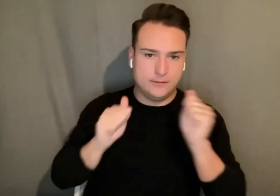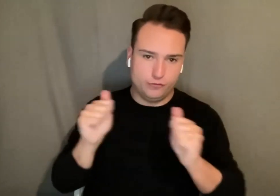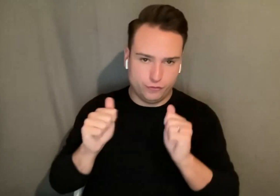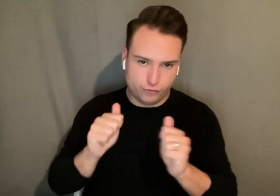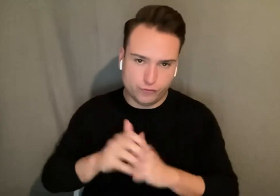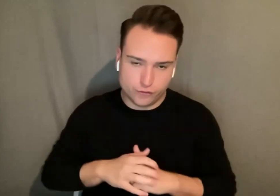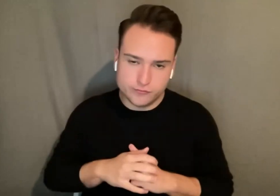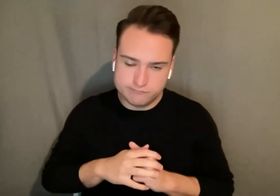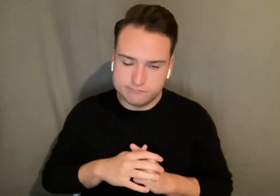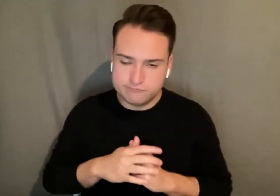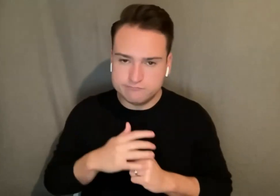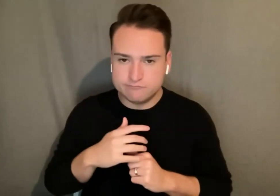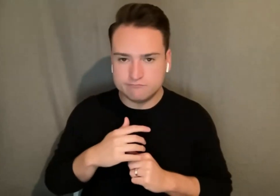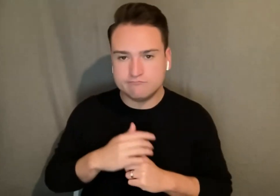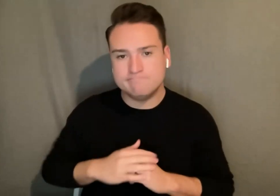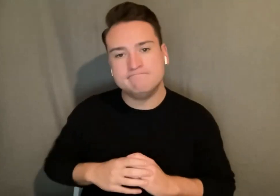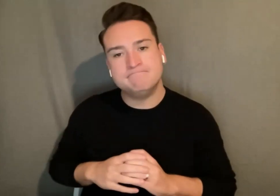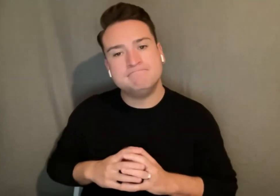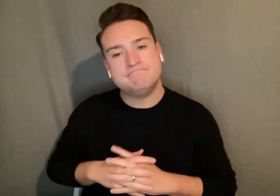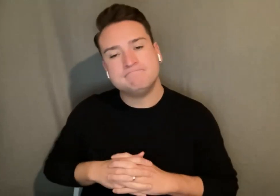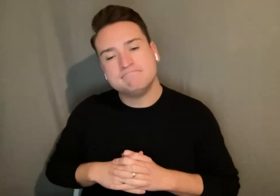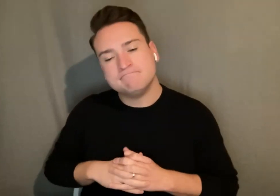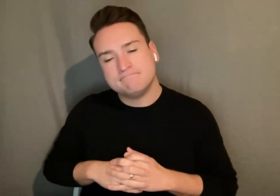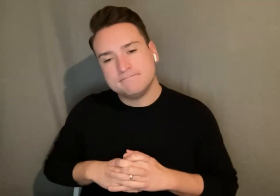into the uh theater realm